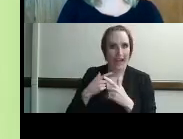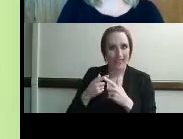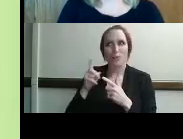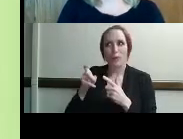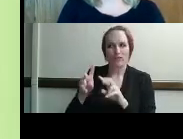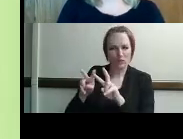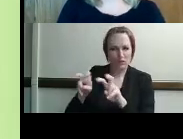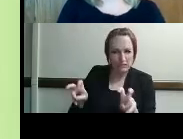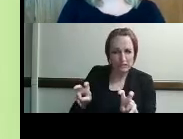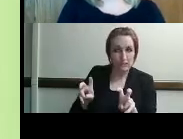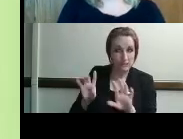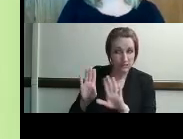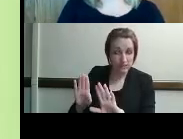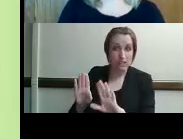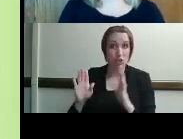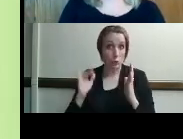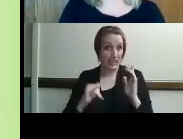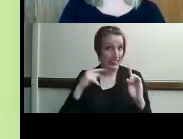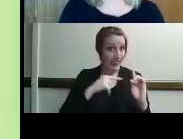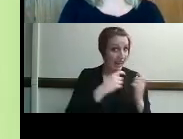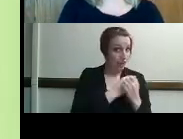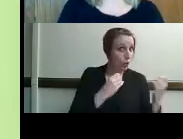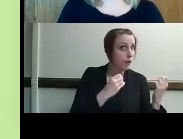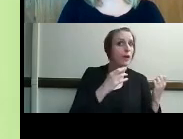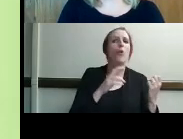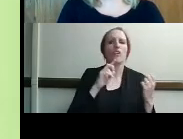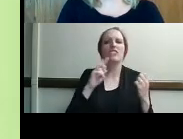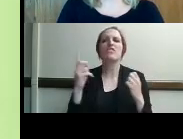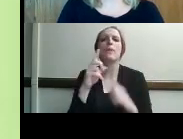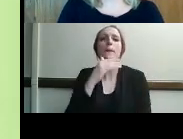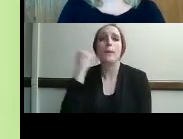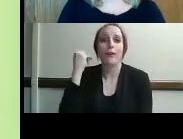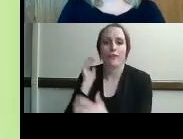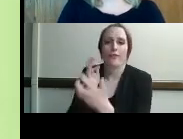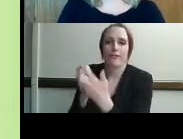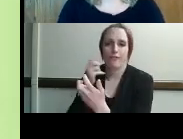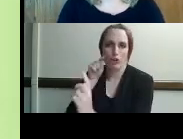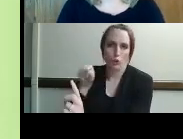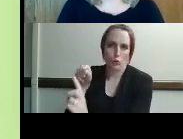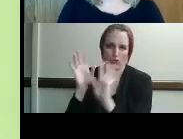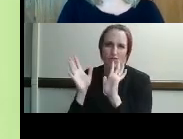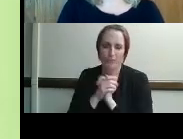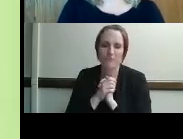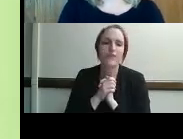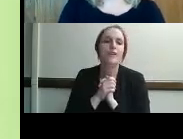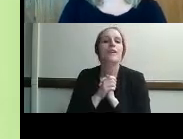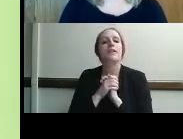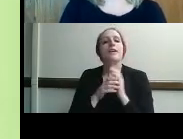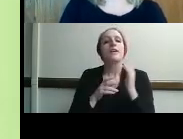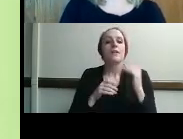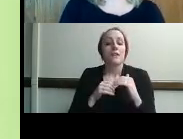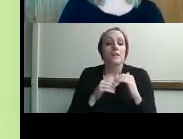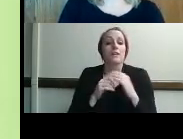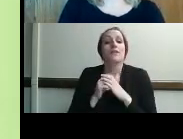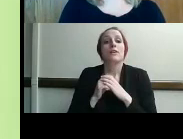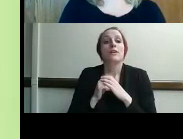consumer and it's something that the consumer and the assessor do agree upon um important also is